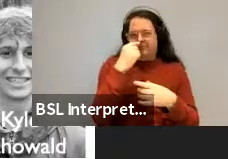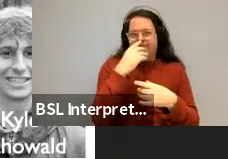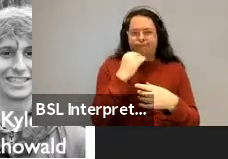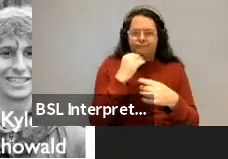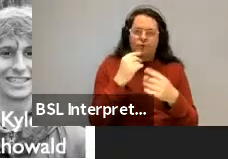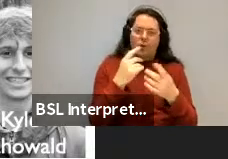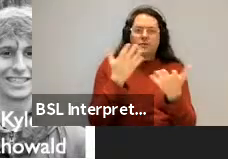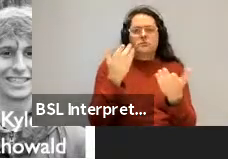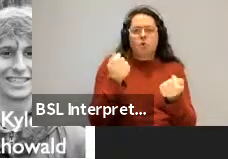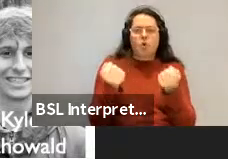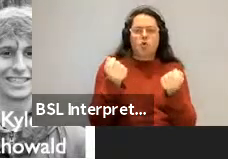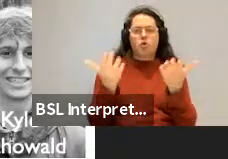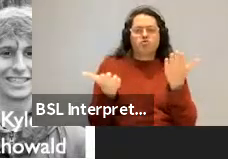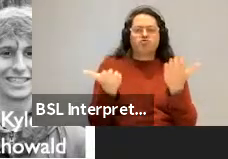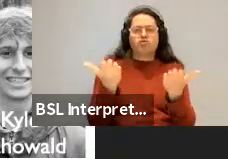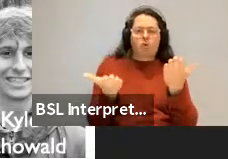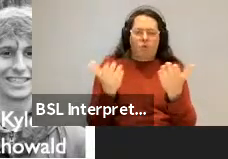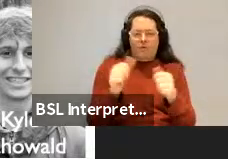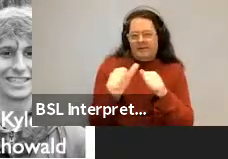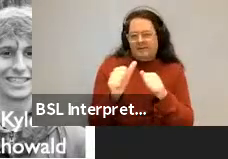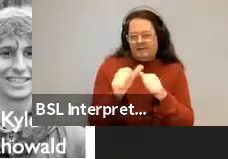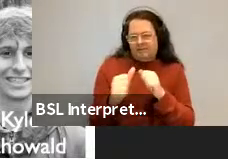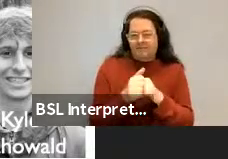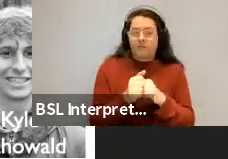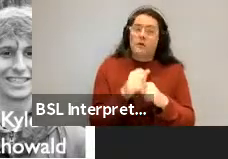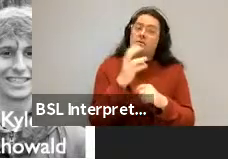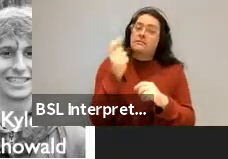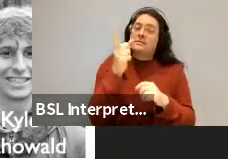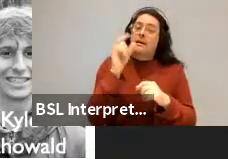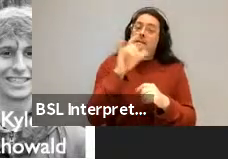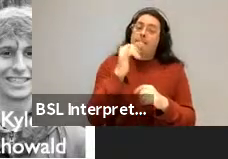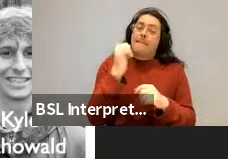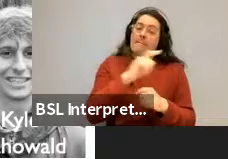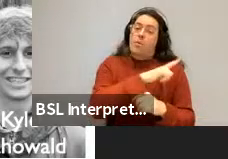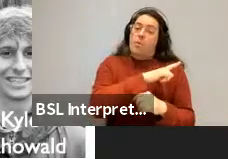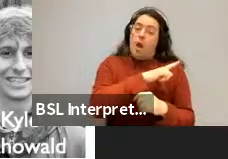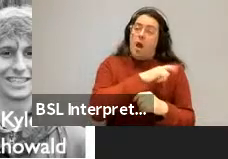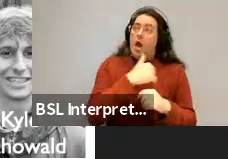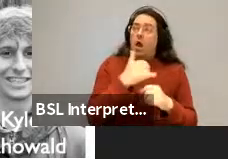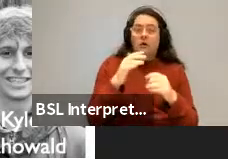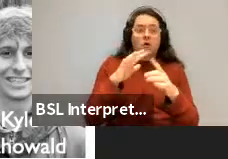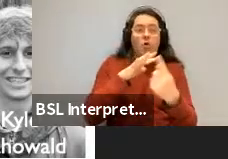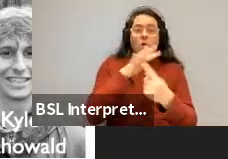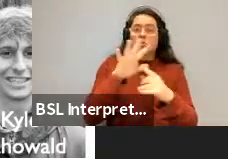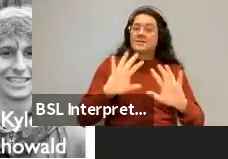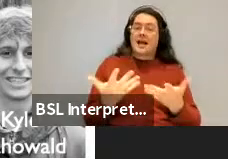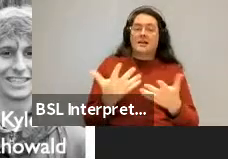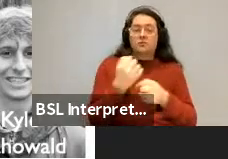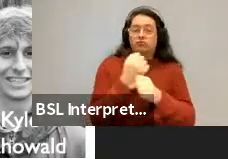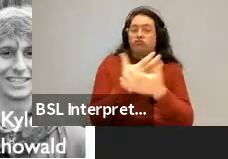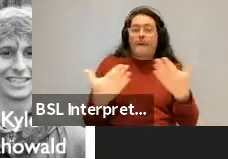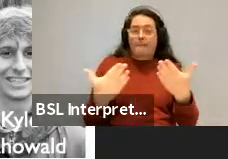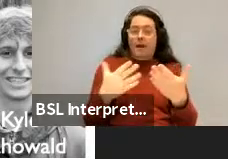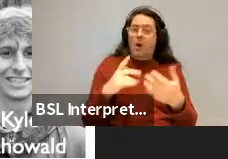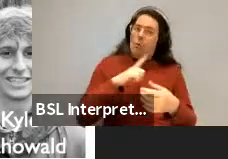for every concho has argued that maybe the reason we have context free grammars is to minimize dependency lengths, so that you know, but we're just still